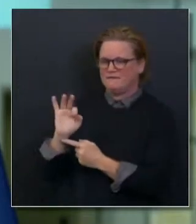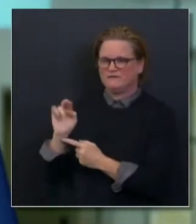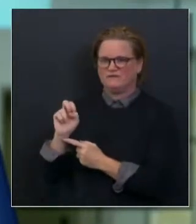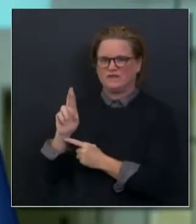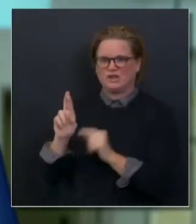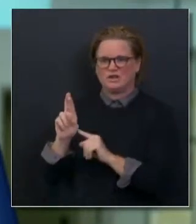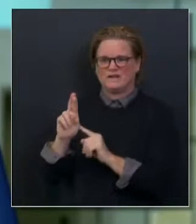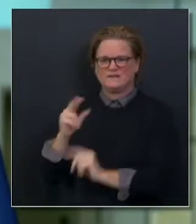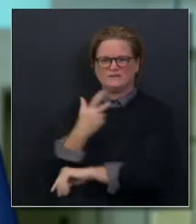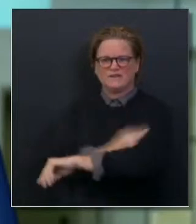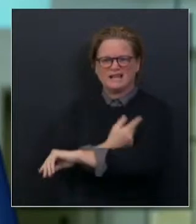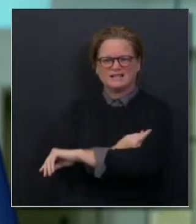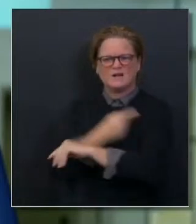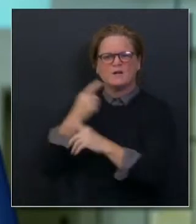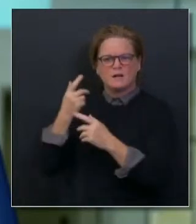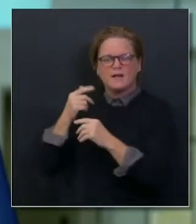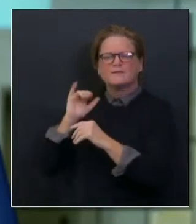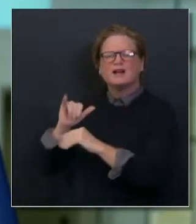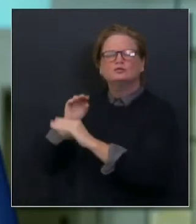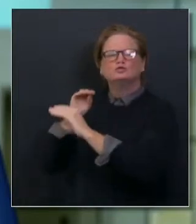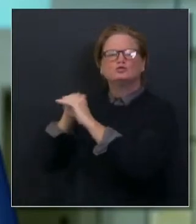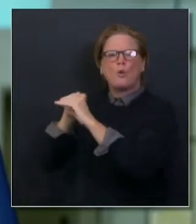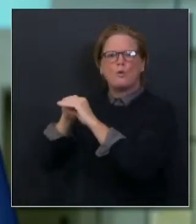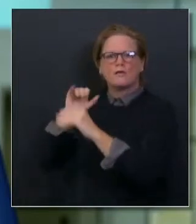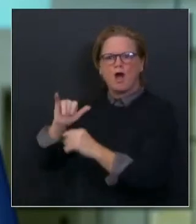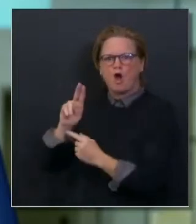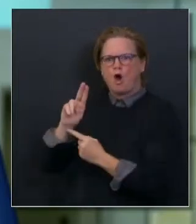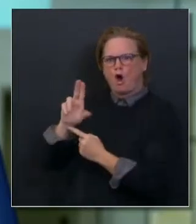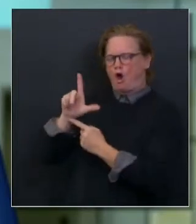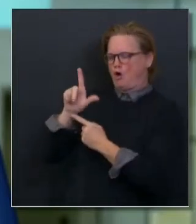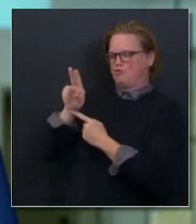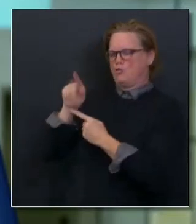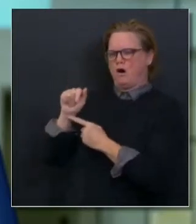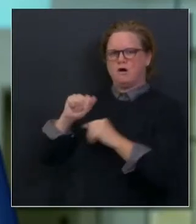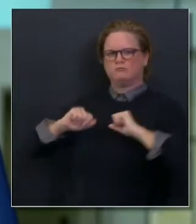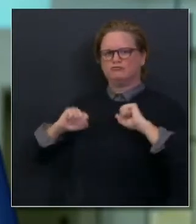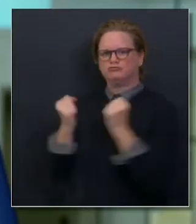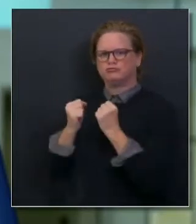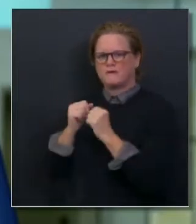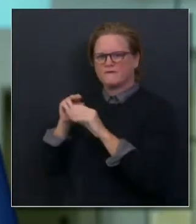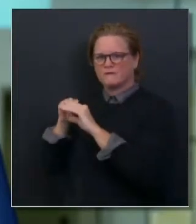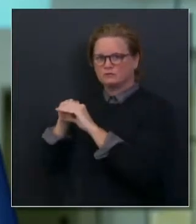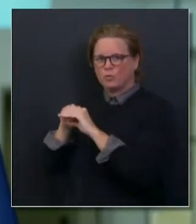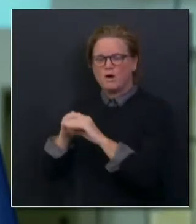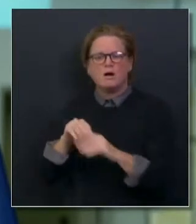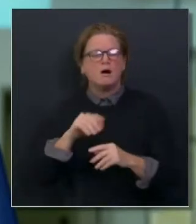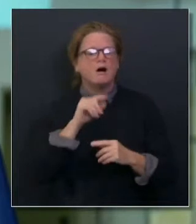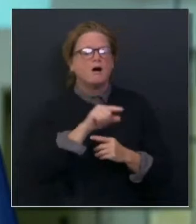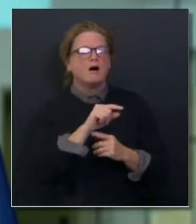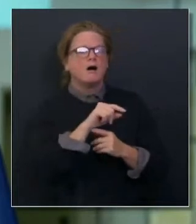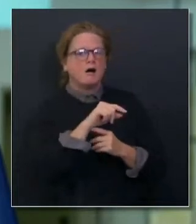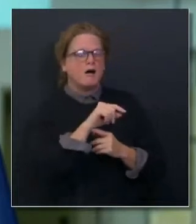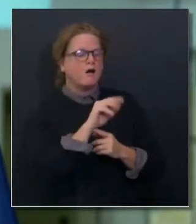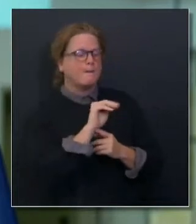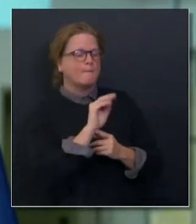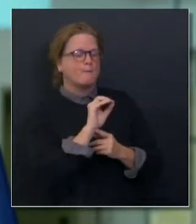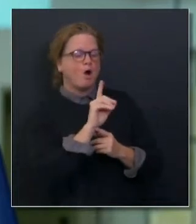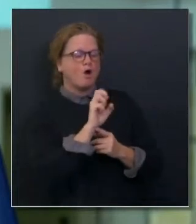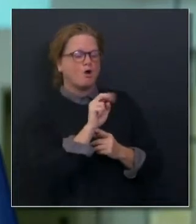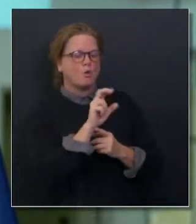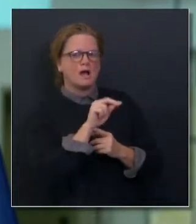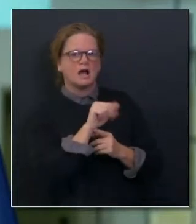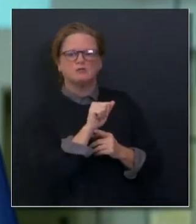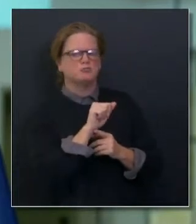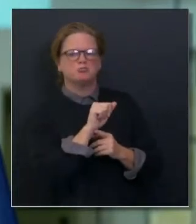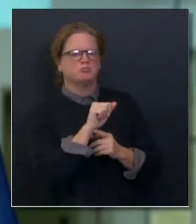different than the Moderna vaccines, which are just more traditional cold storage, not Arctic storage, just cold storage.